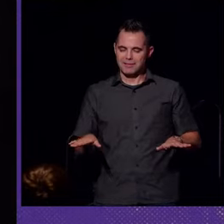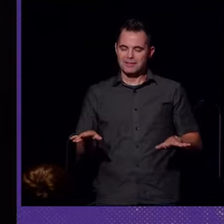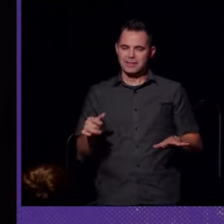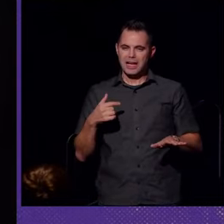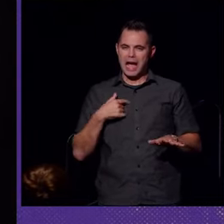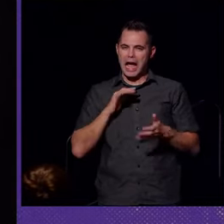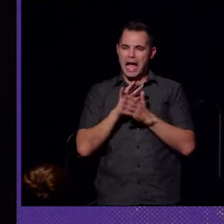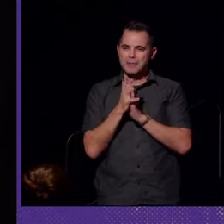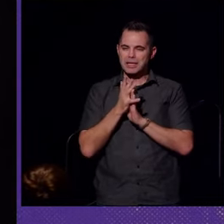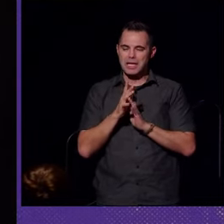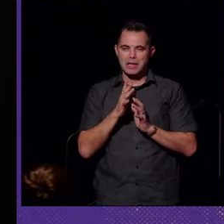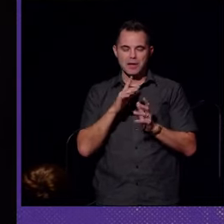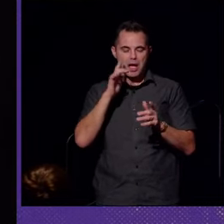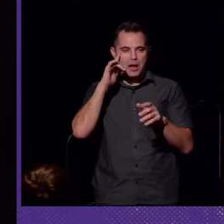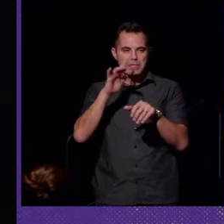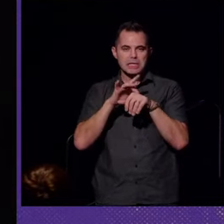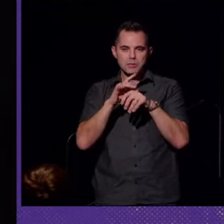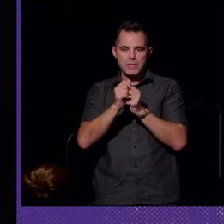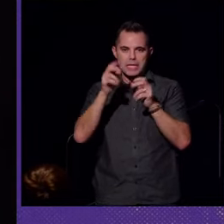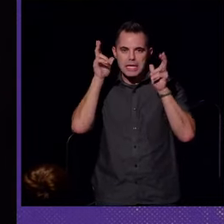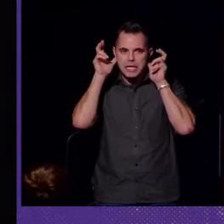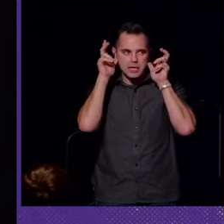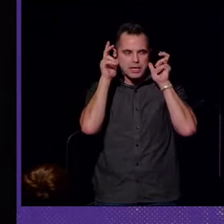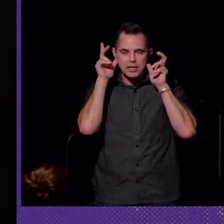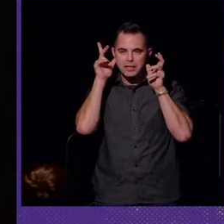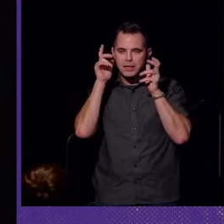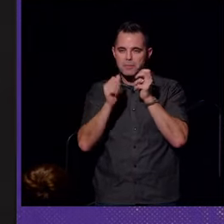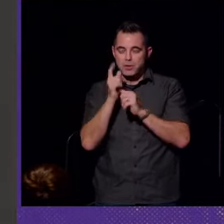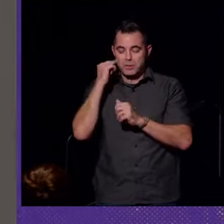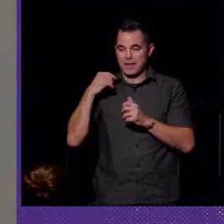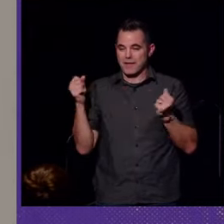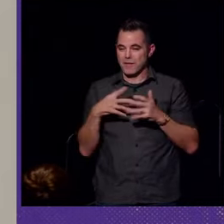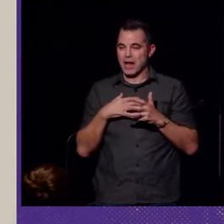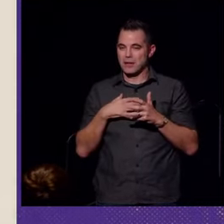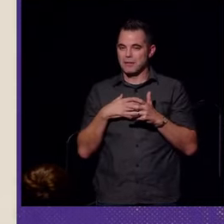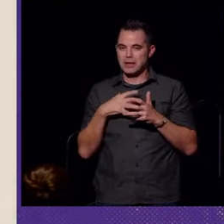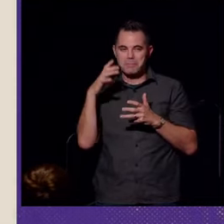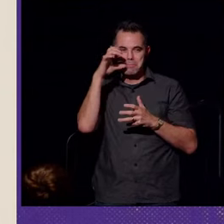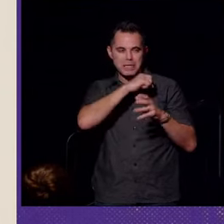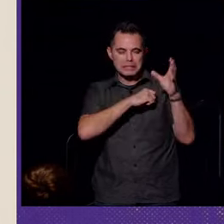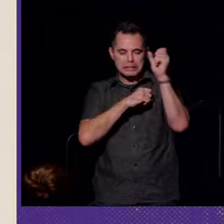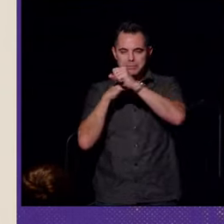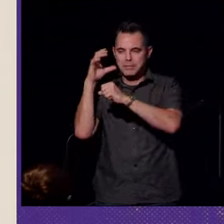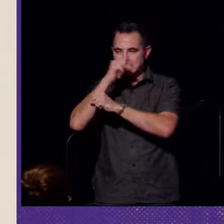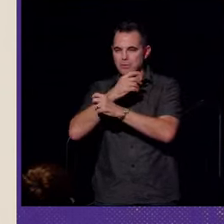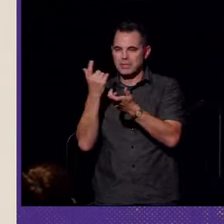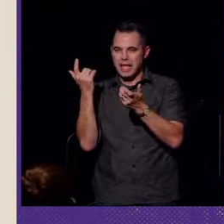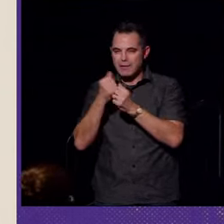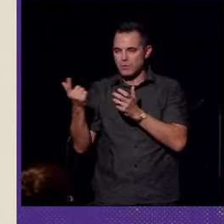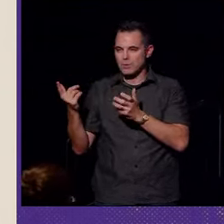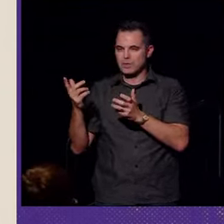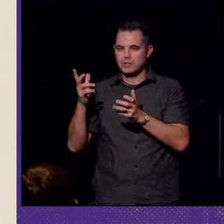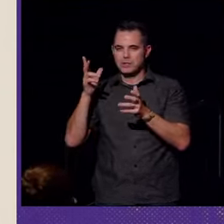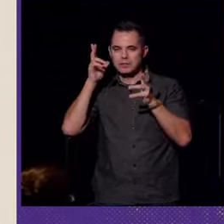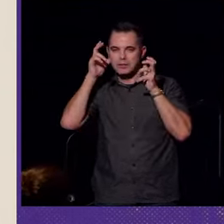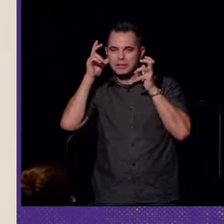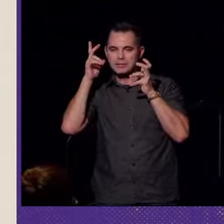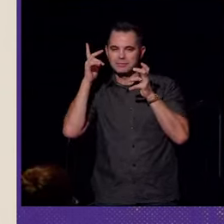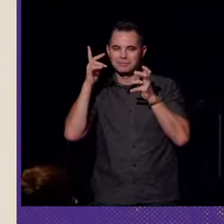I became obsessed with hearing, mostly out of fear that I would miss out on what everybody else was